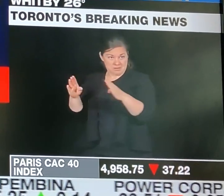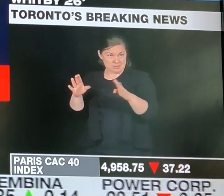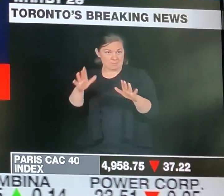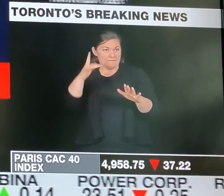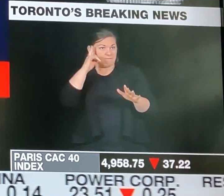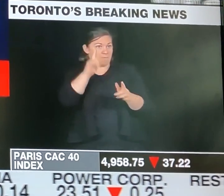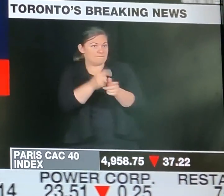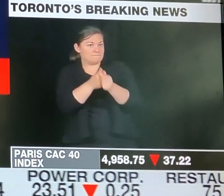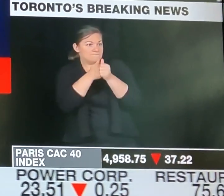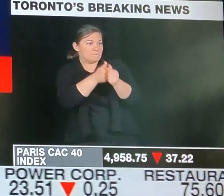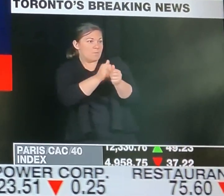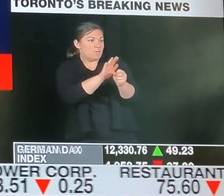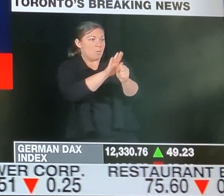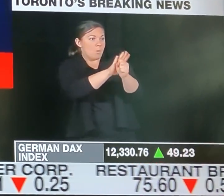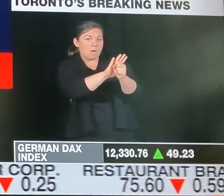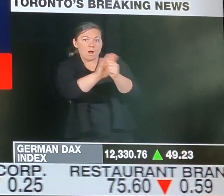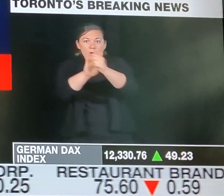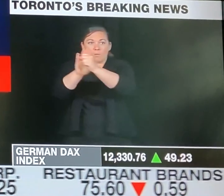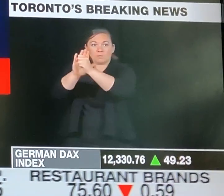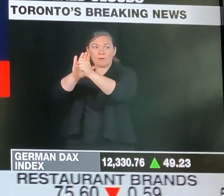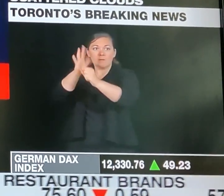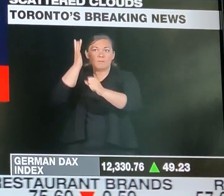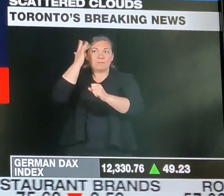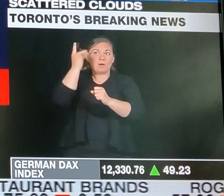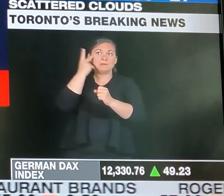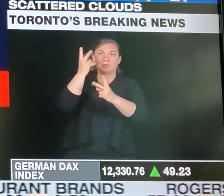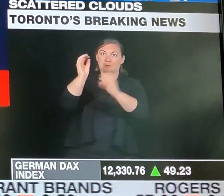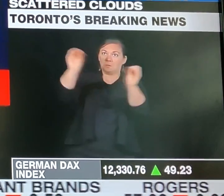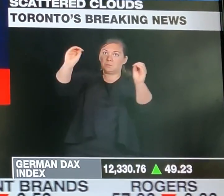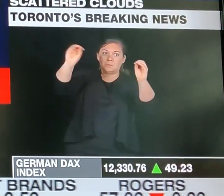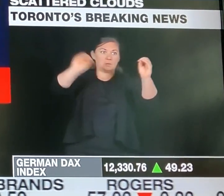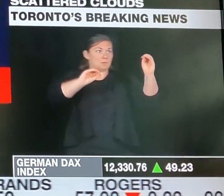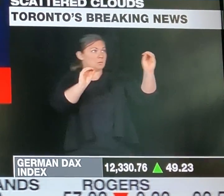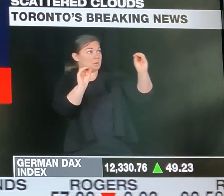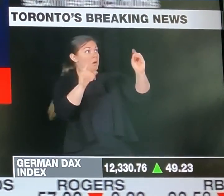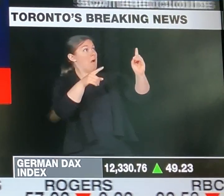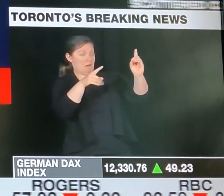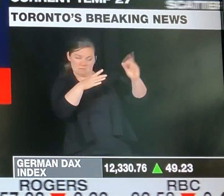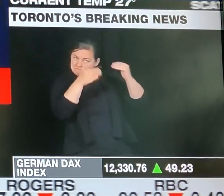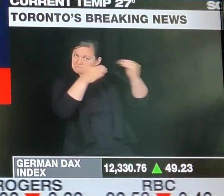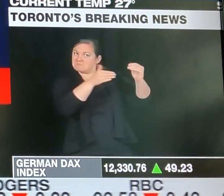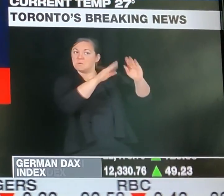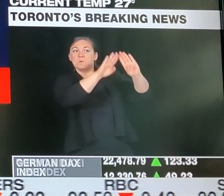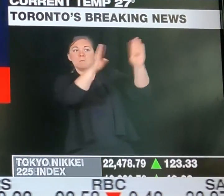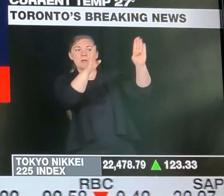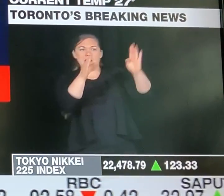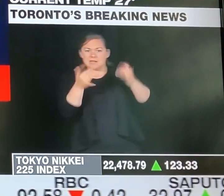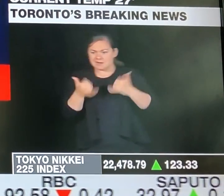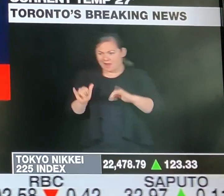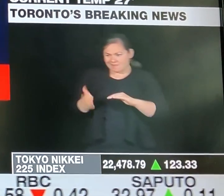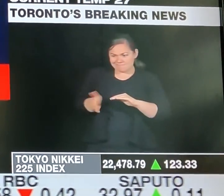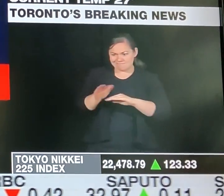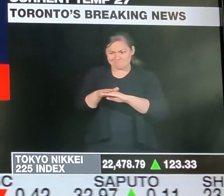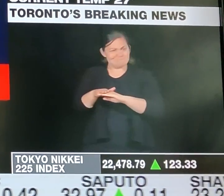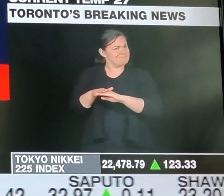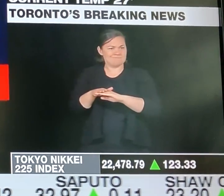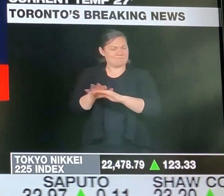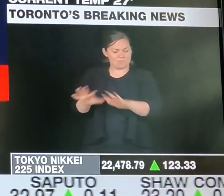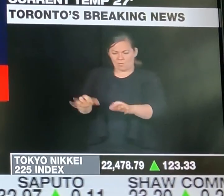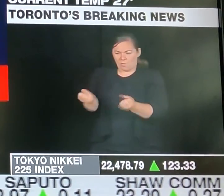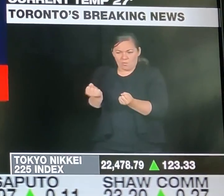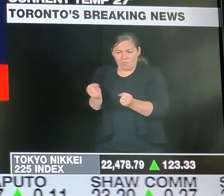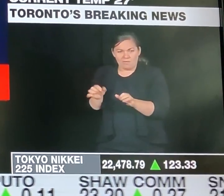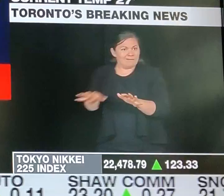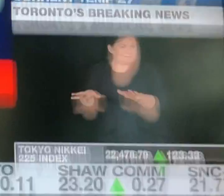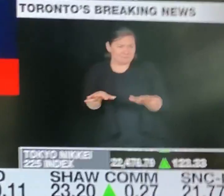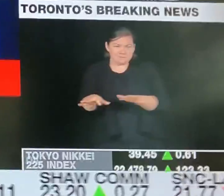back in the classroom. We need to empower the school boards to make decisions based on their local needs, their local challenges,